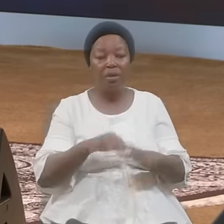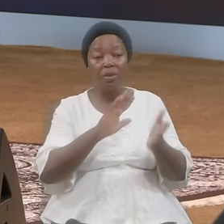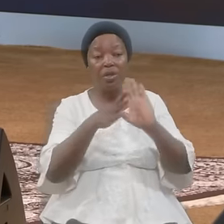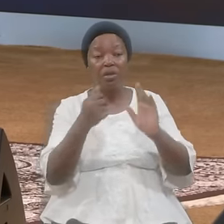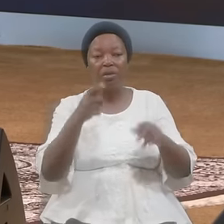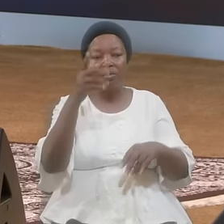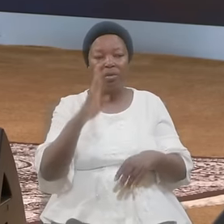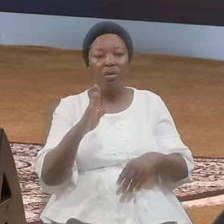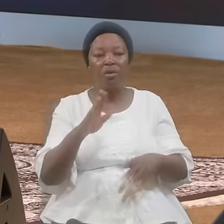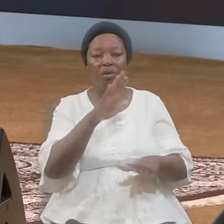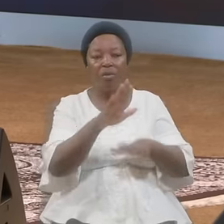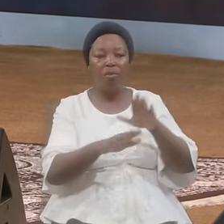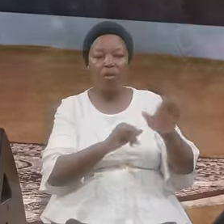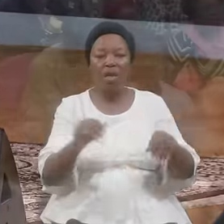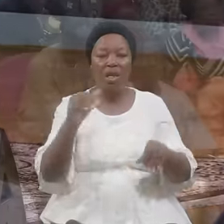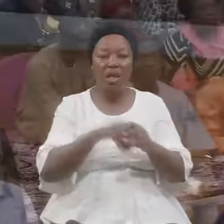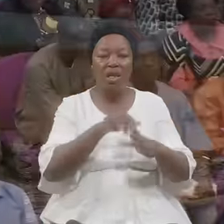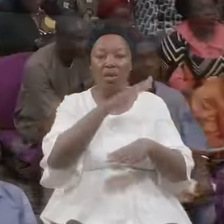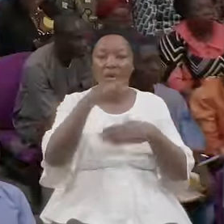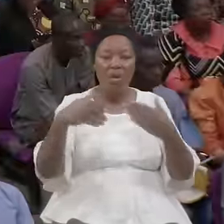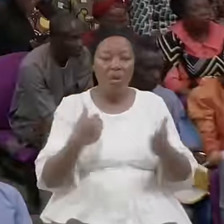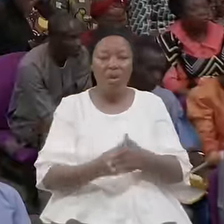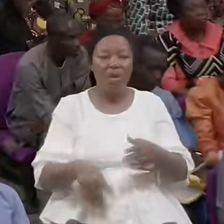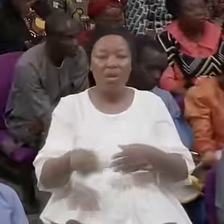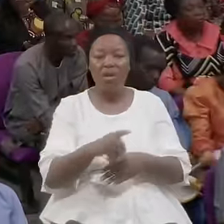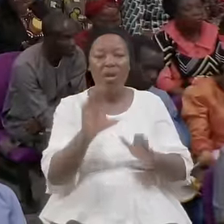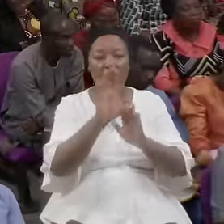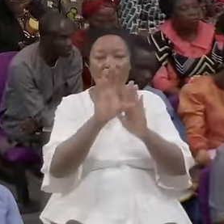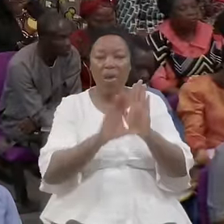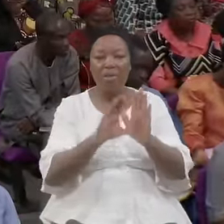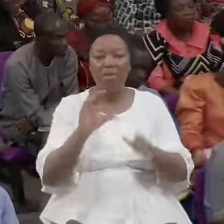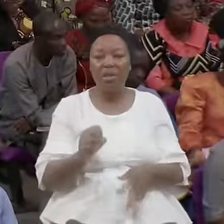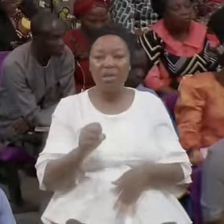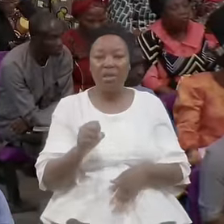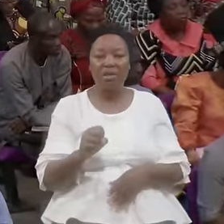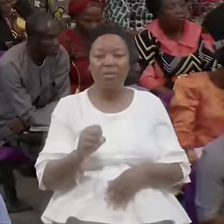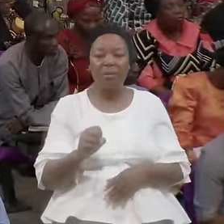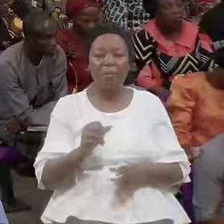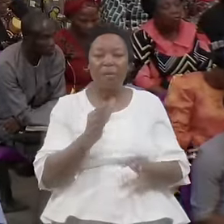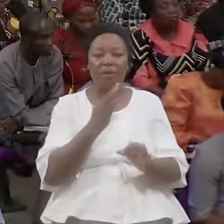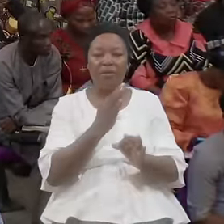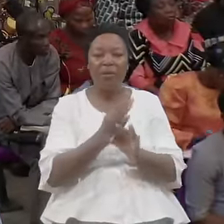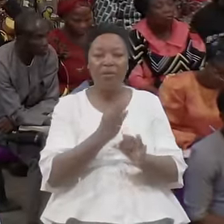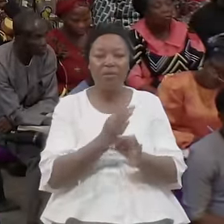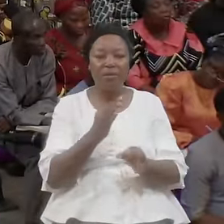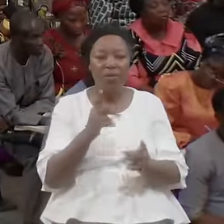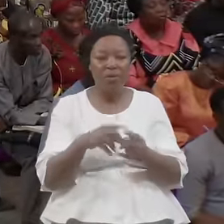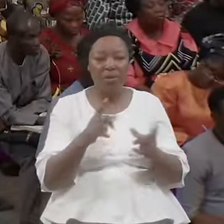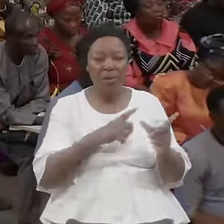All The Commandments Faithful To The Lord Walking